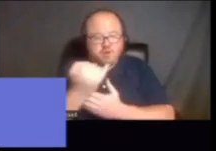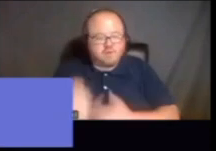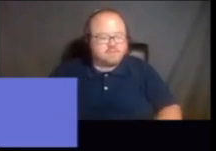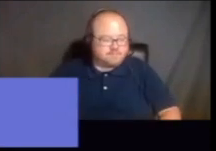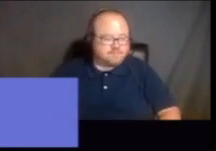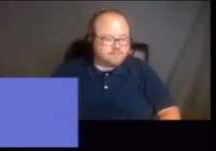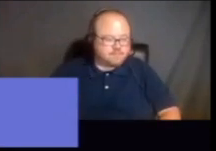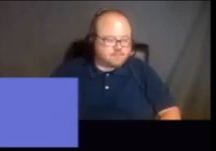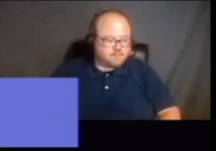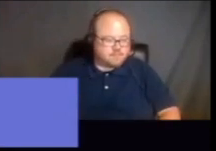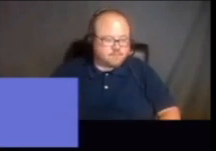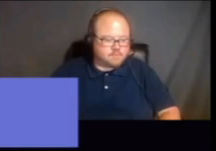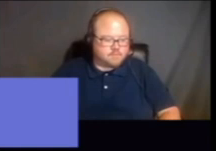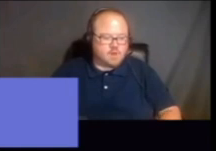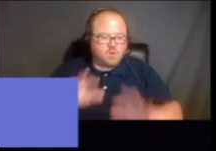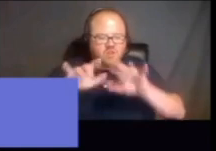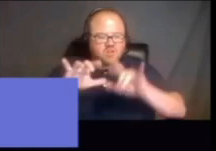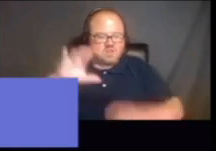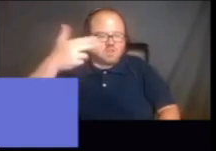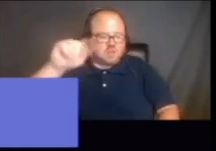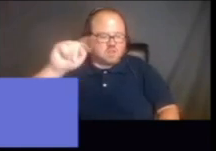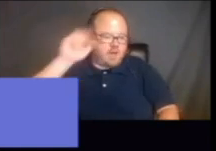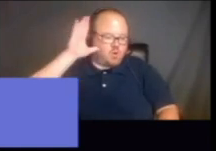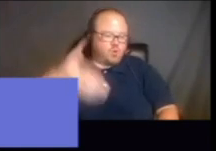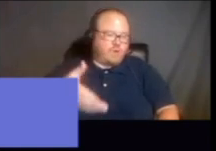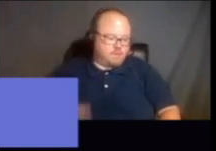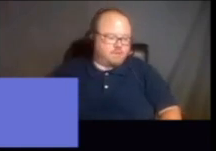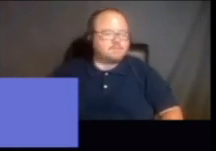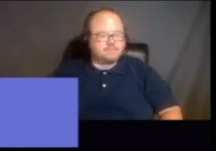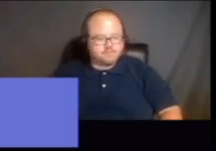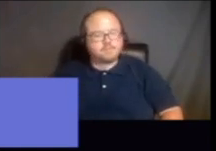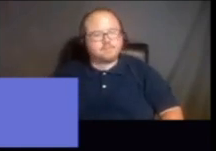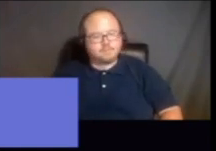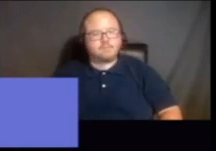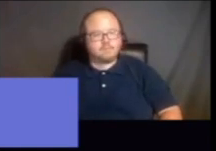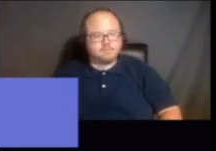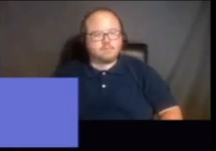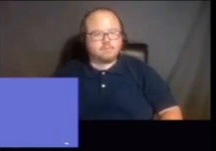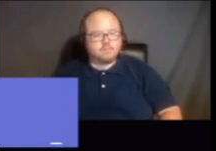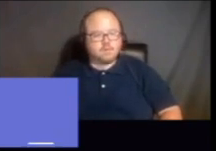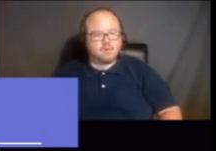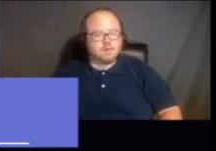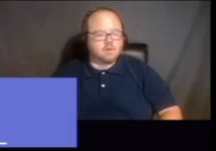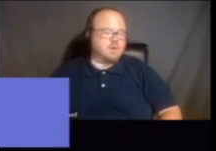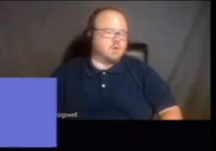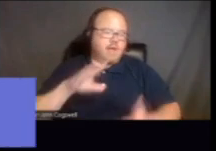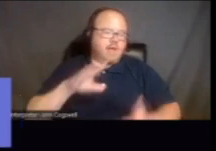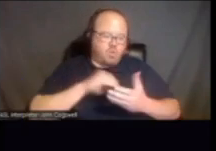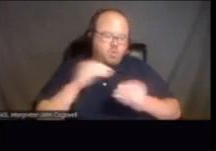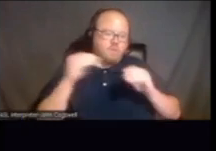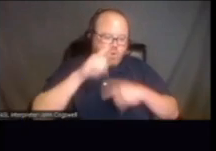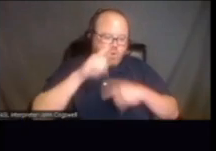And I can place it on our chat here to everyone. This will give you just a link to learn more about CMP.